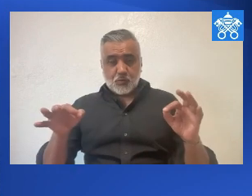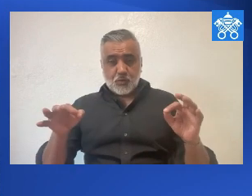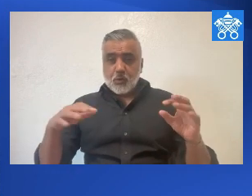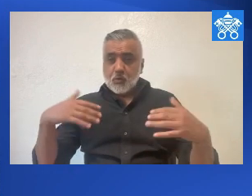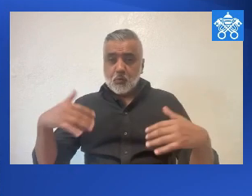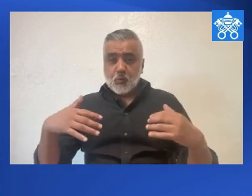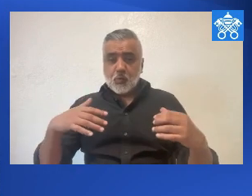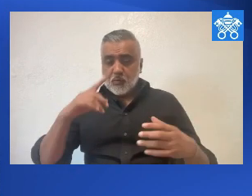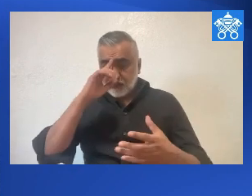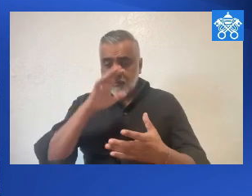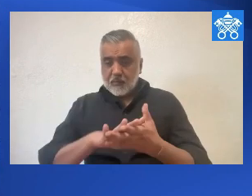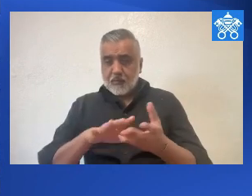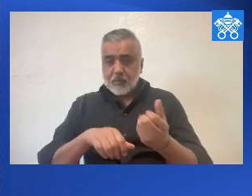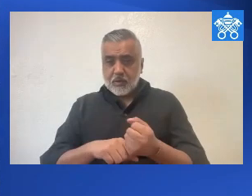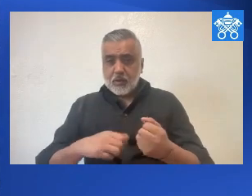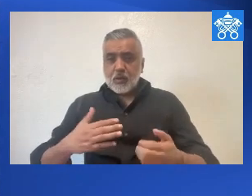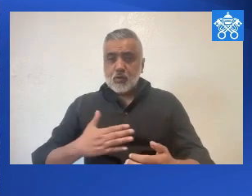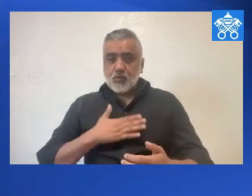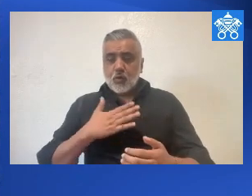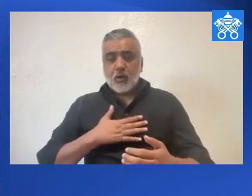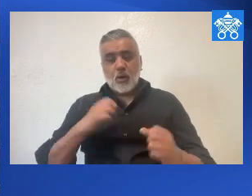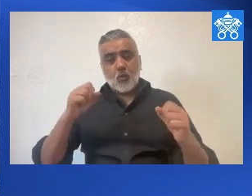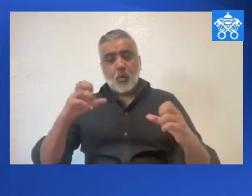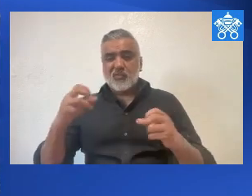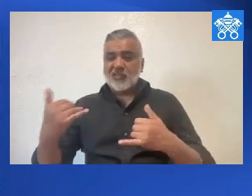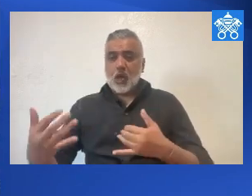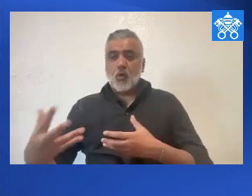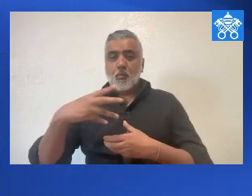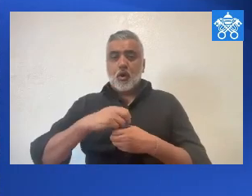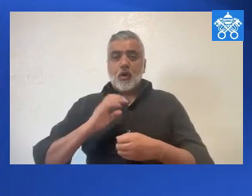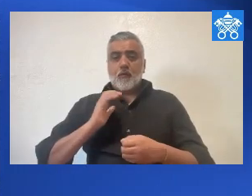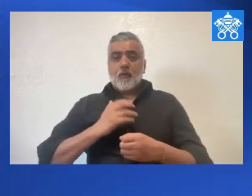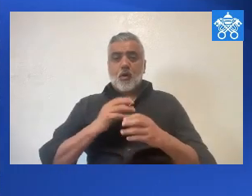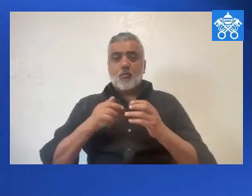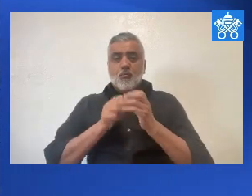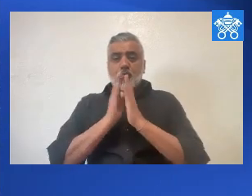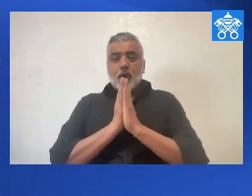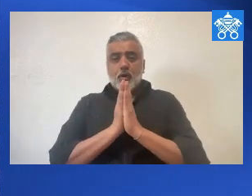These words, full of faith, joy and wonder, have become part of the Hail Mary.